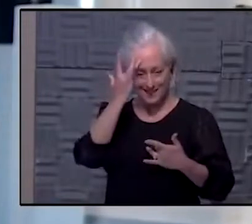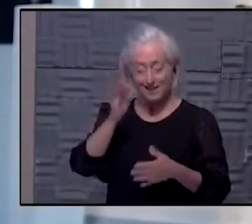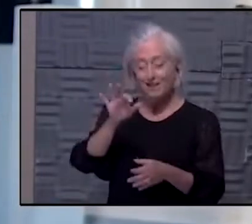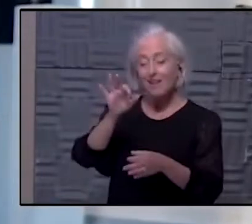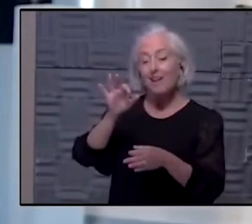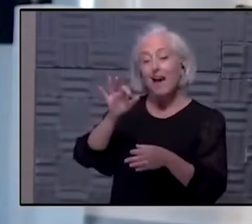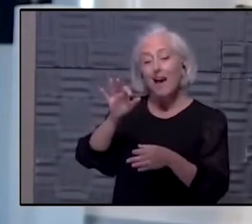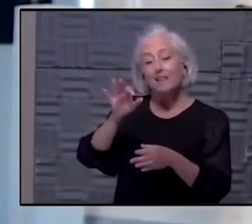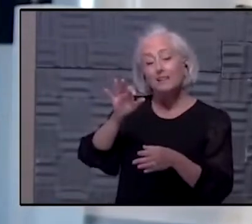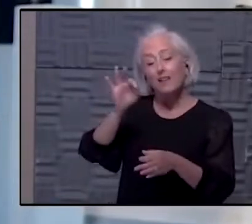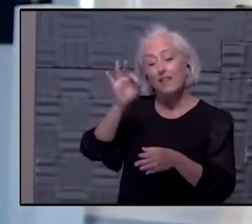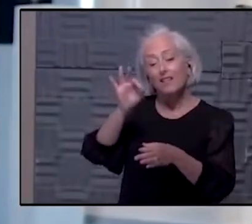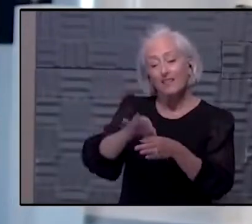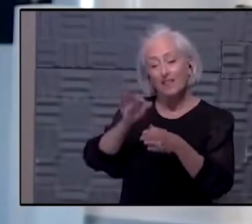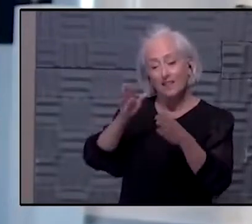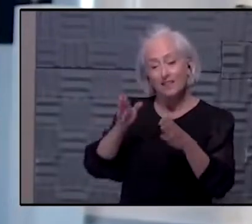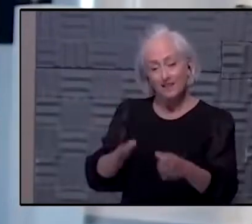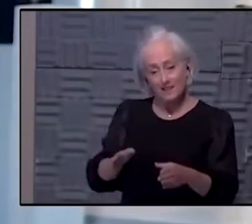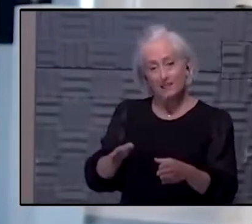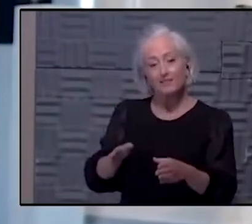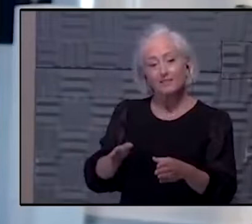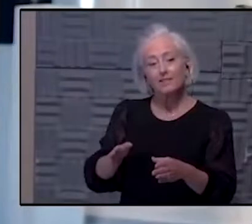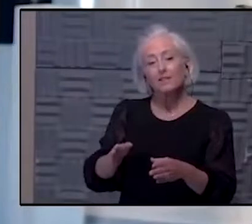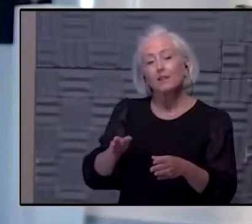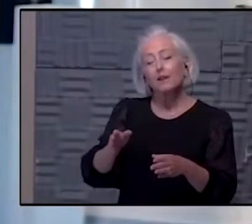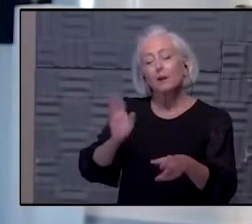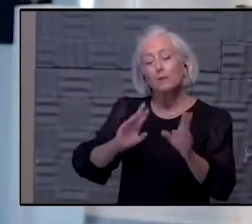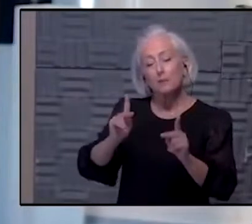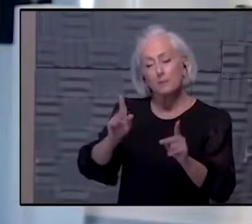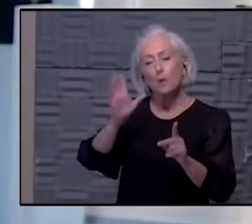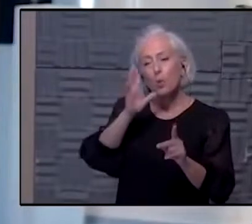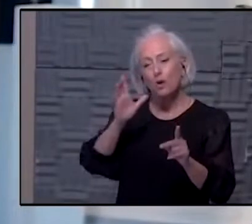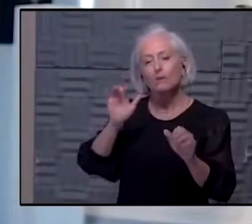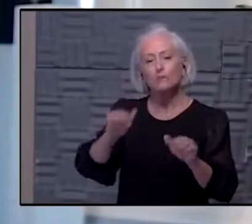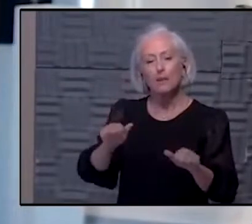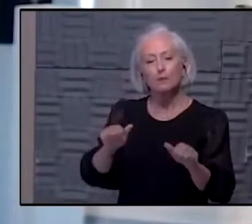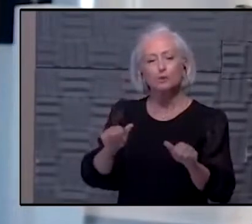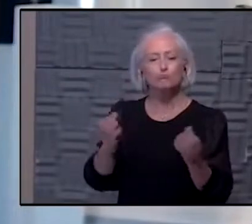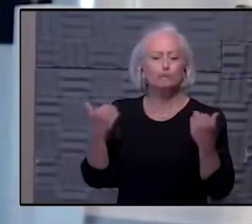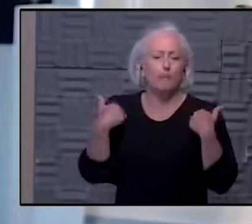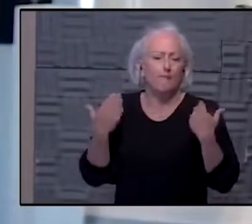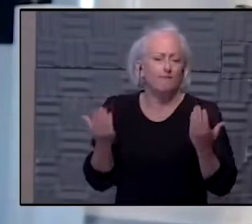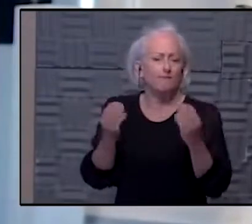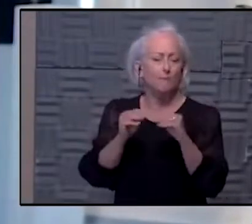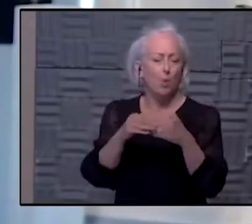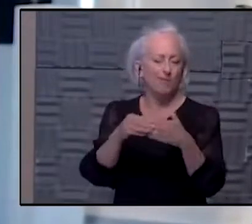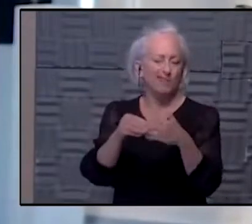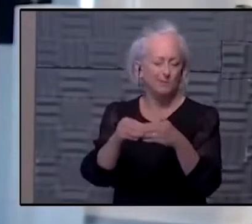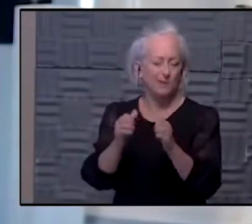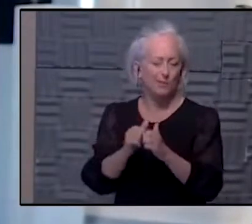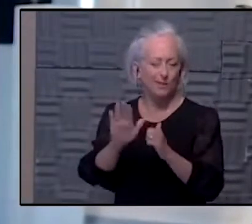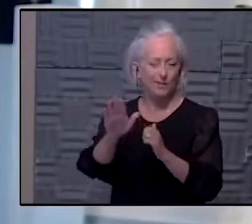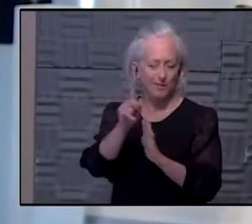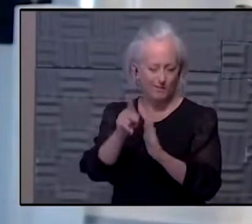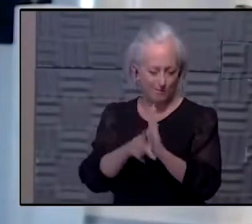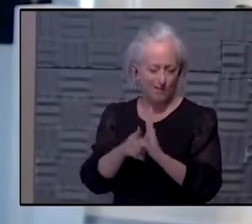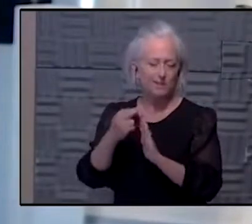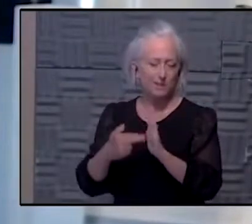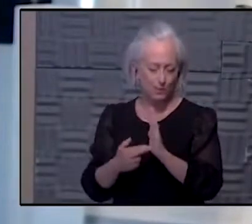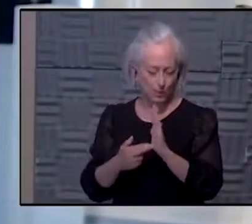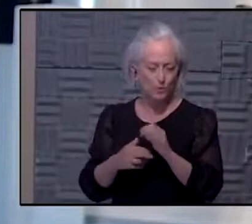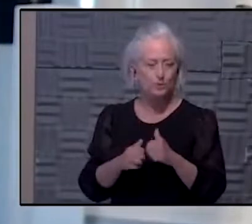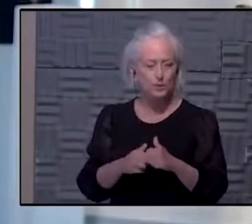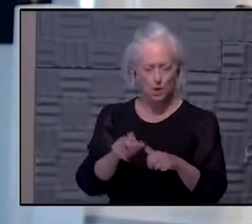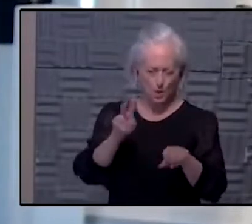and relax things quicker. We do pay a lot of attention to those county by county discrepancies in terms of the administration rate.